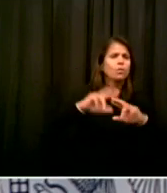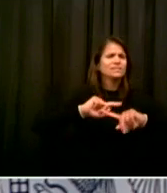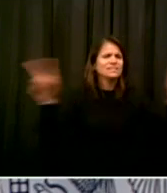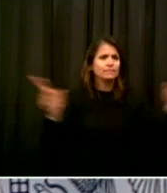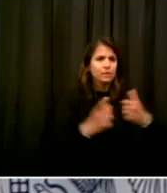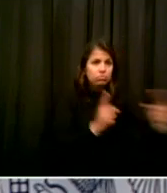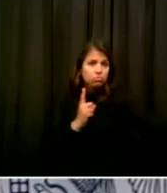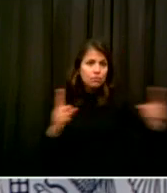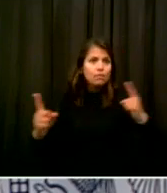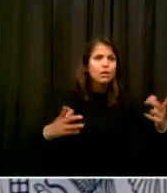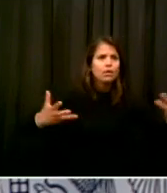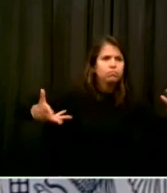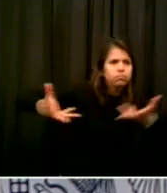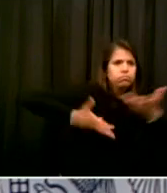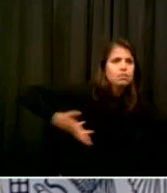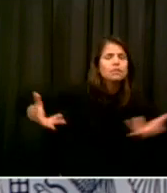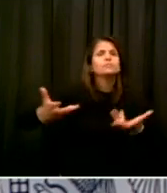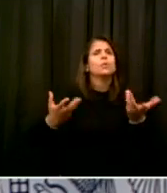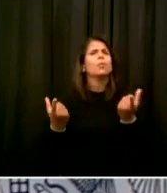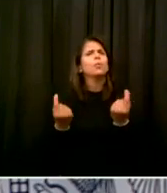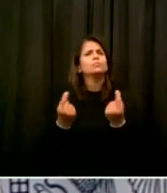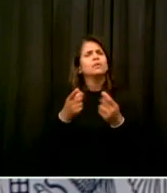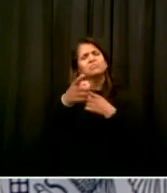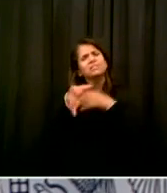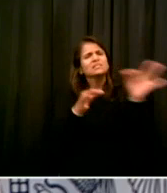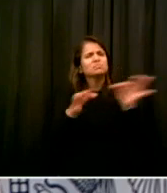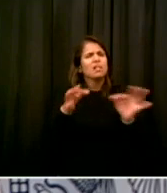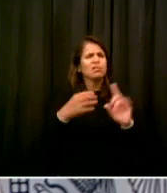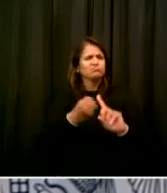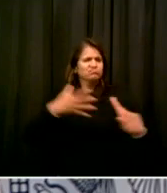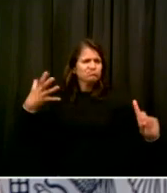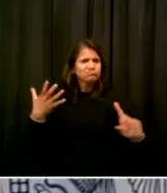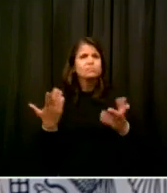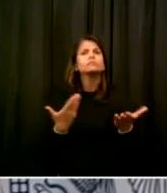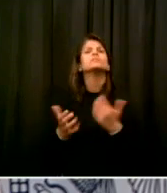mixing that. Yeah, good question. I'll start and pass to the chancellor.